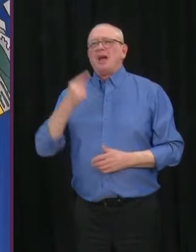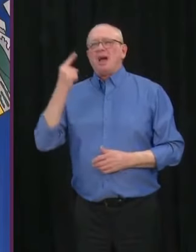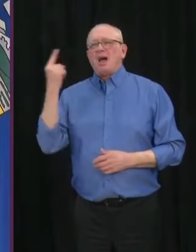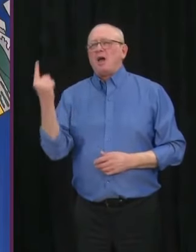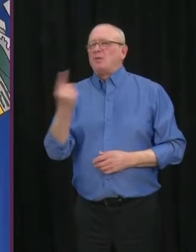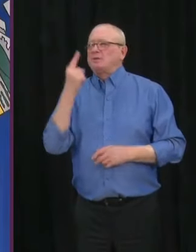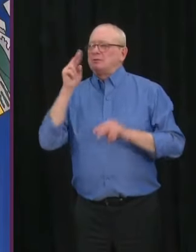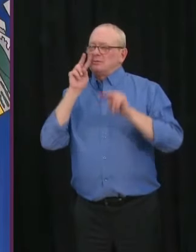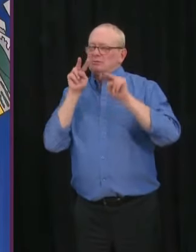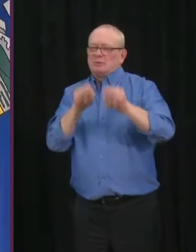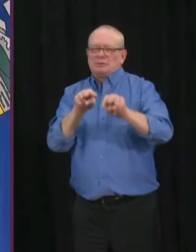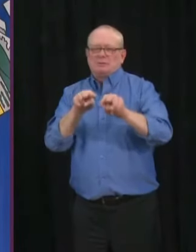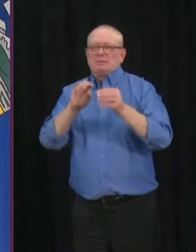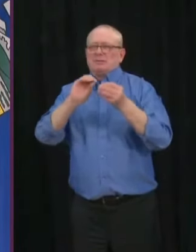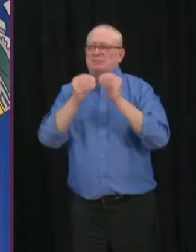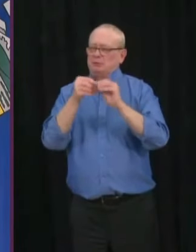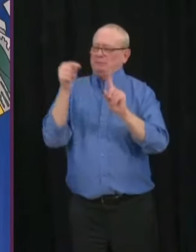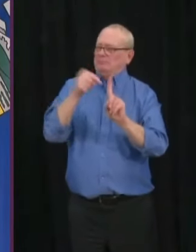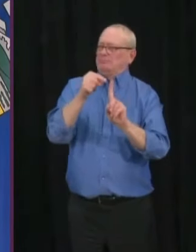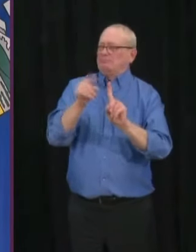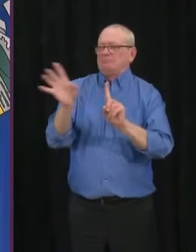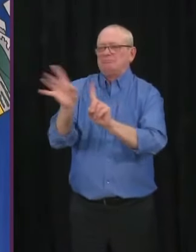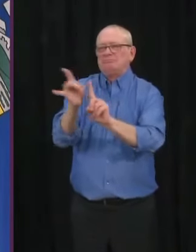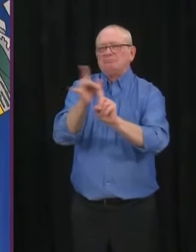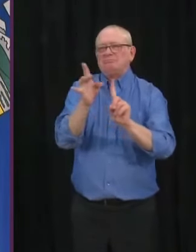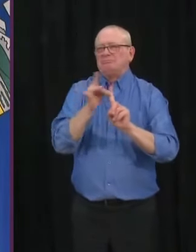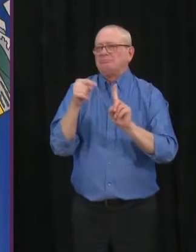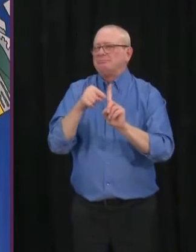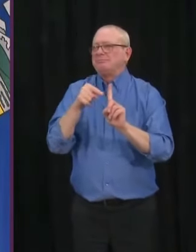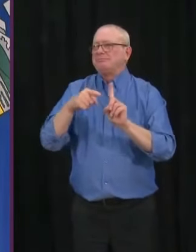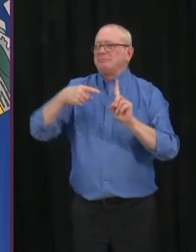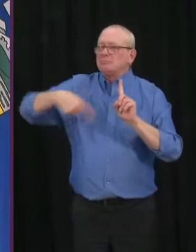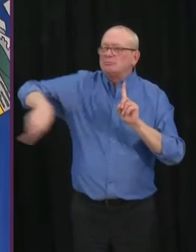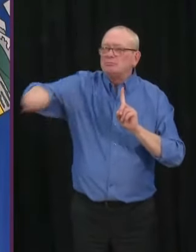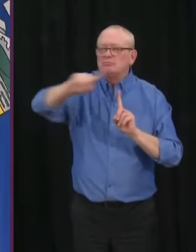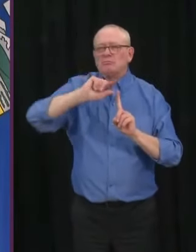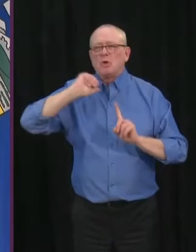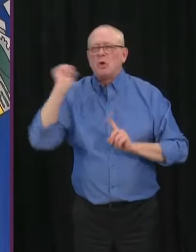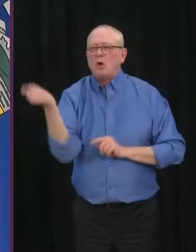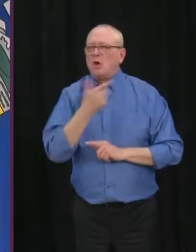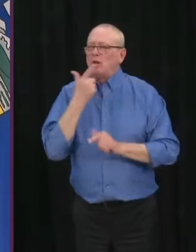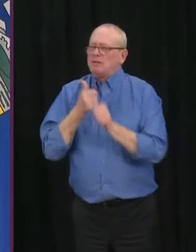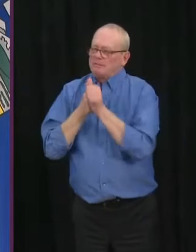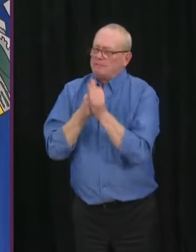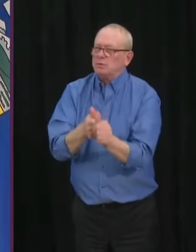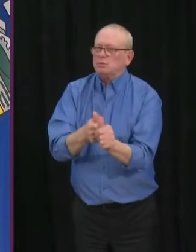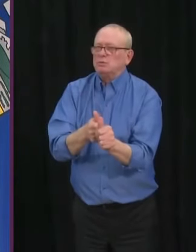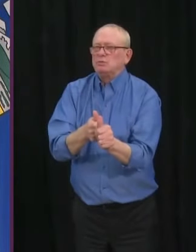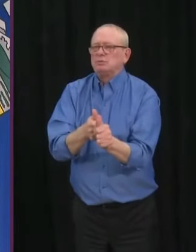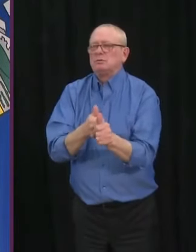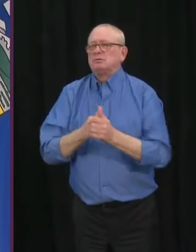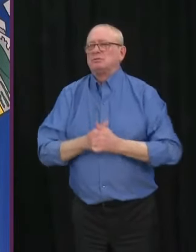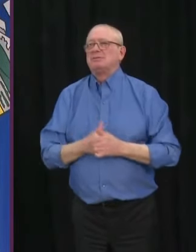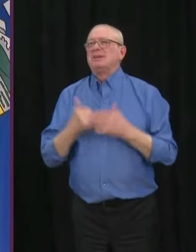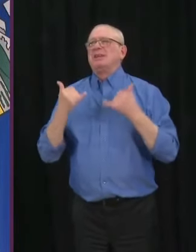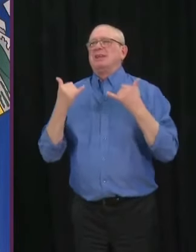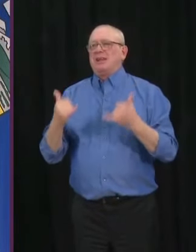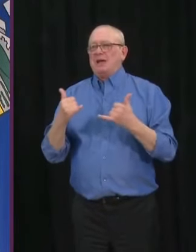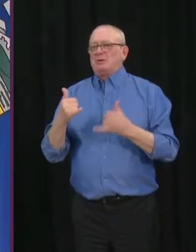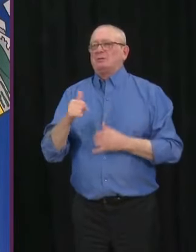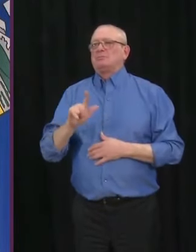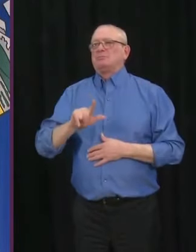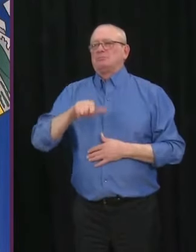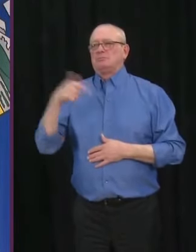and it's up to us to keep doing well. Thank you, and I will now pass it over to Minister Schweitzer to